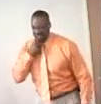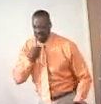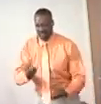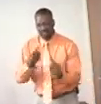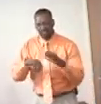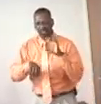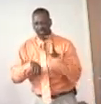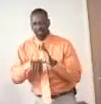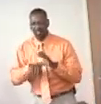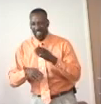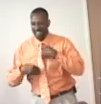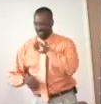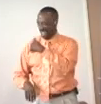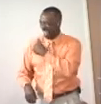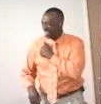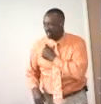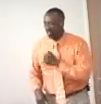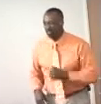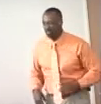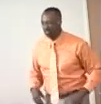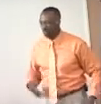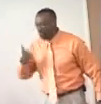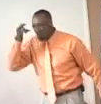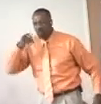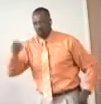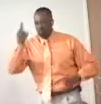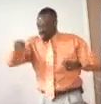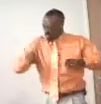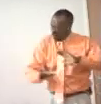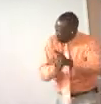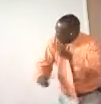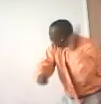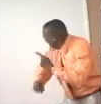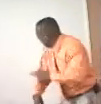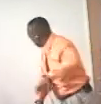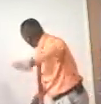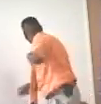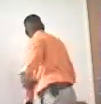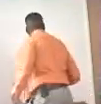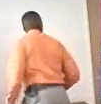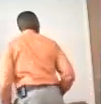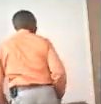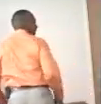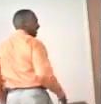the house of the Lord and have an attitude. Get yourself together.